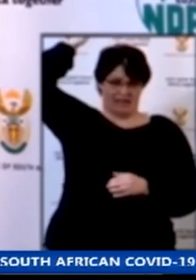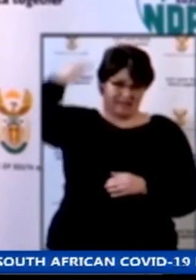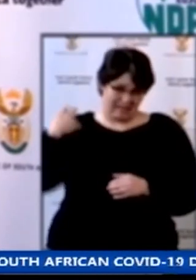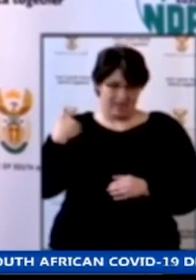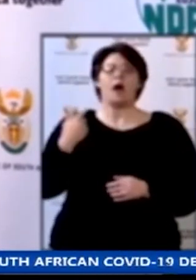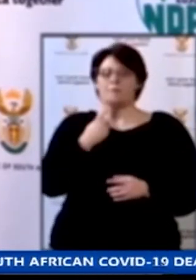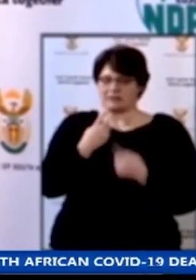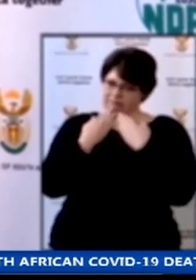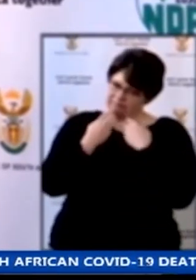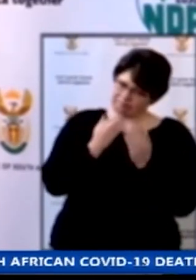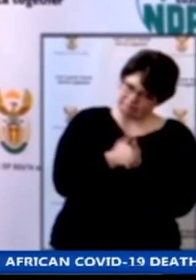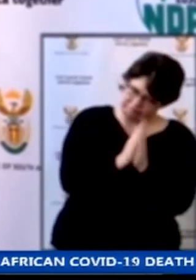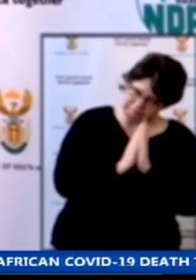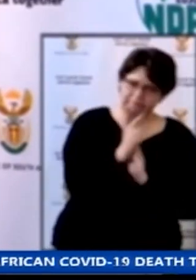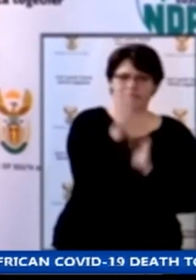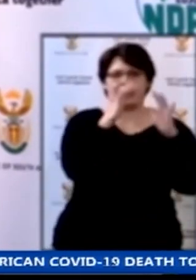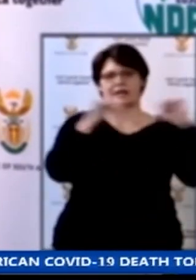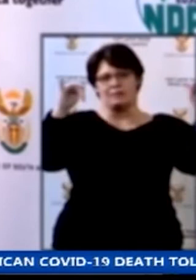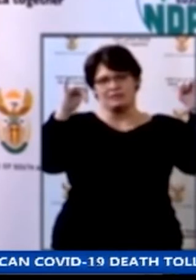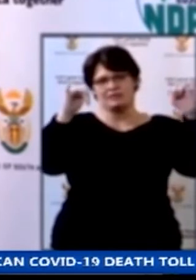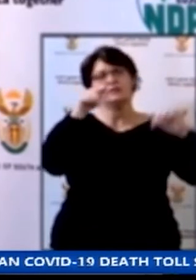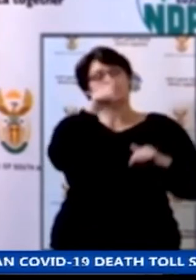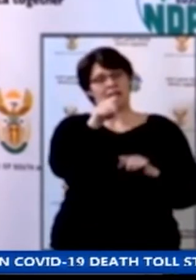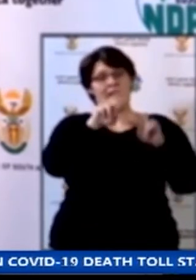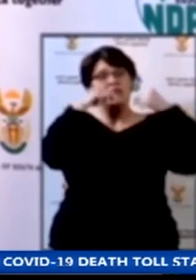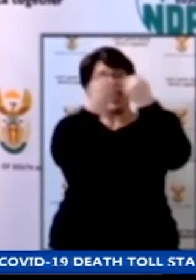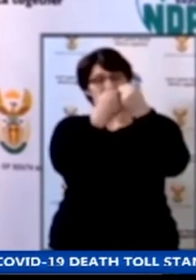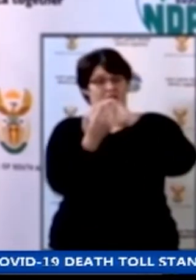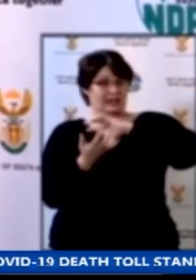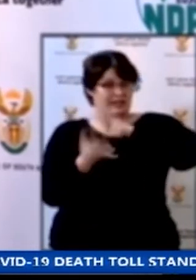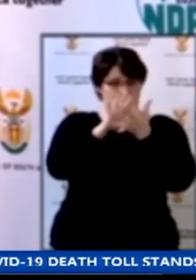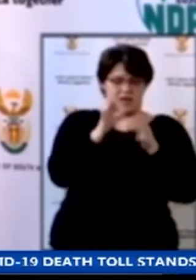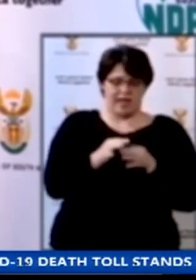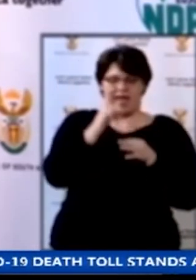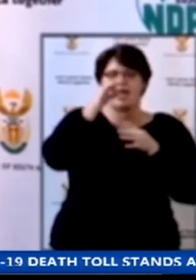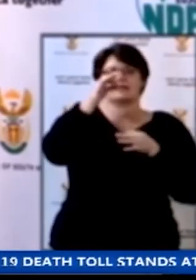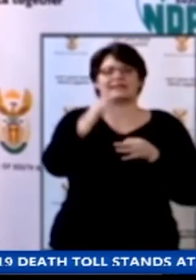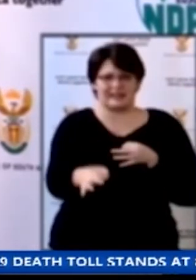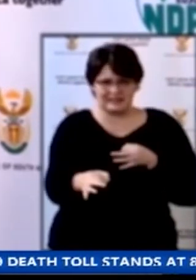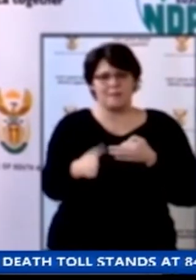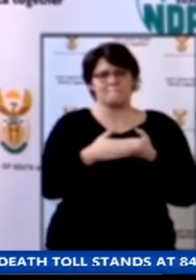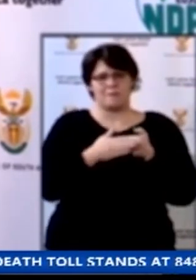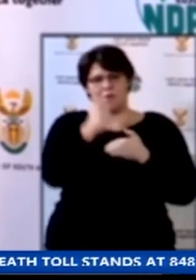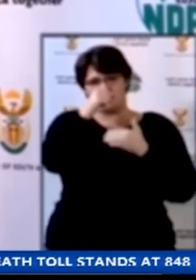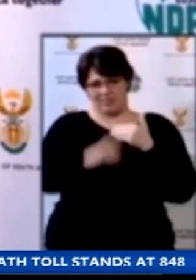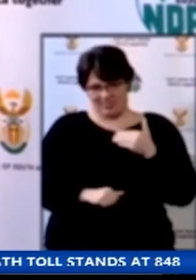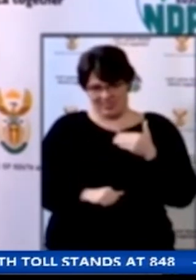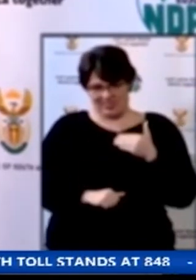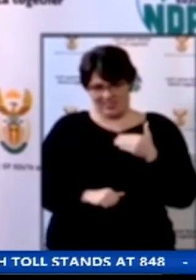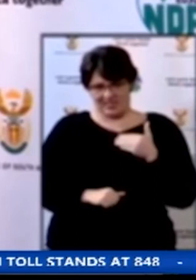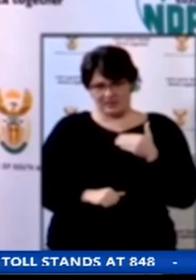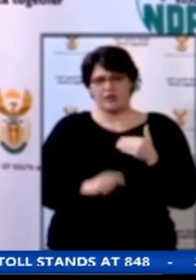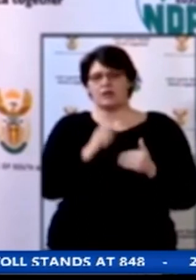to extend the state of national disaster by another month which is